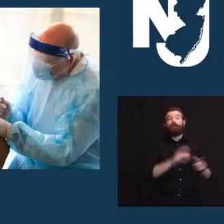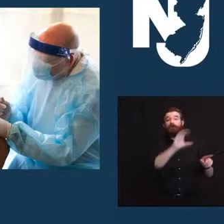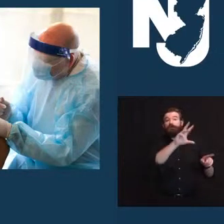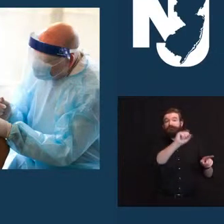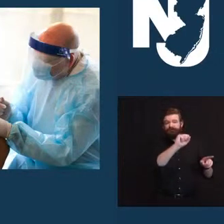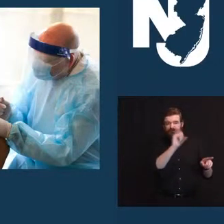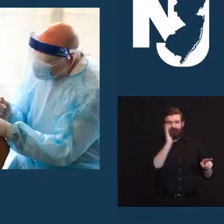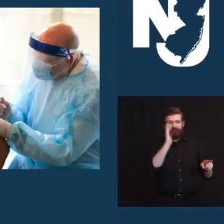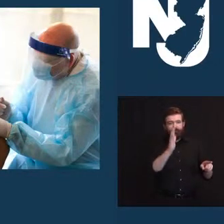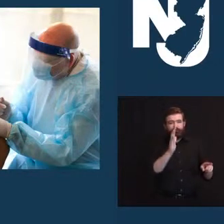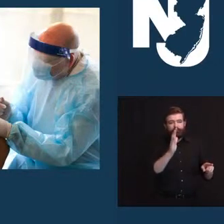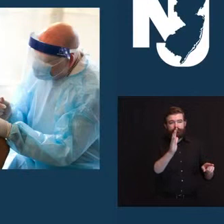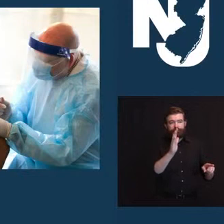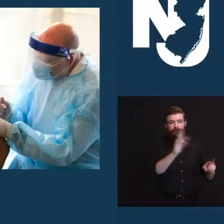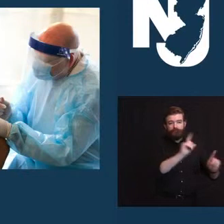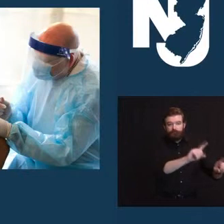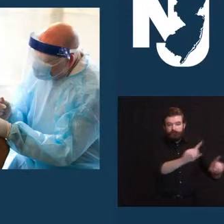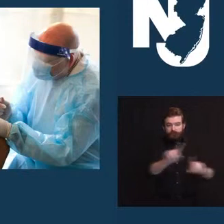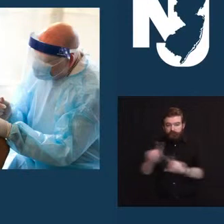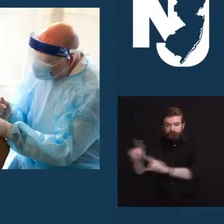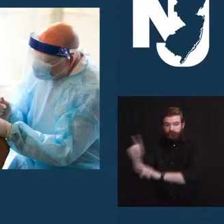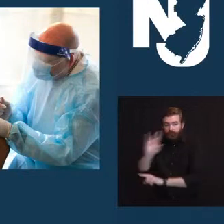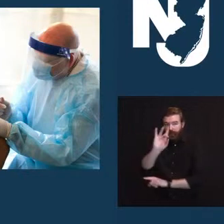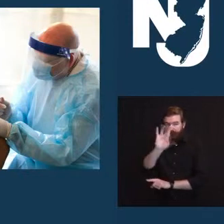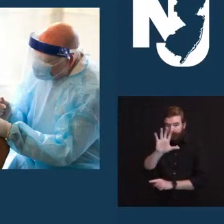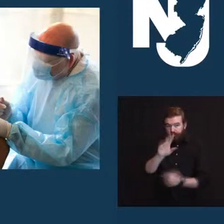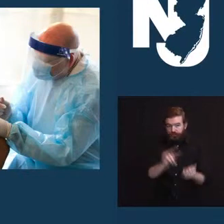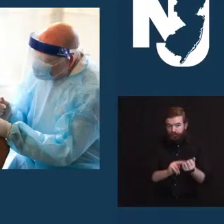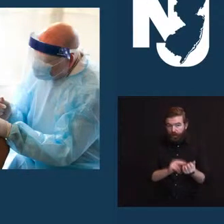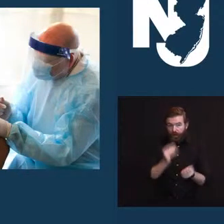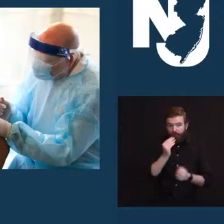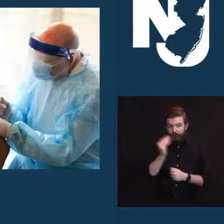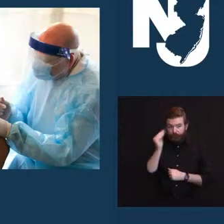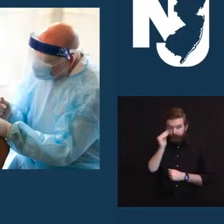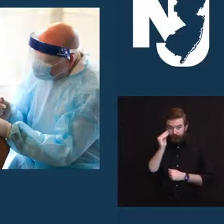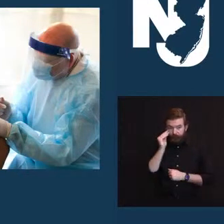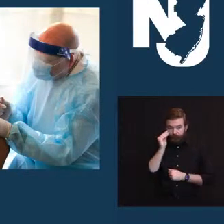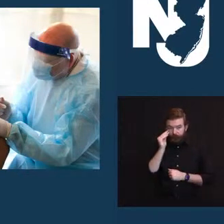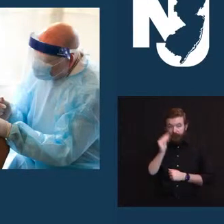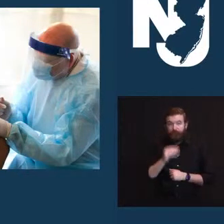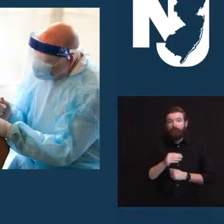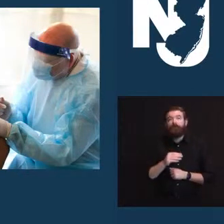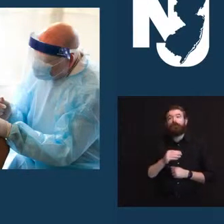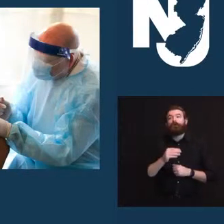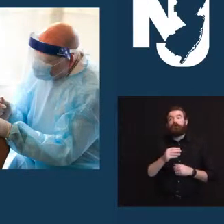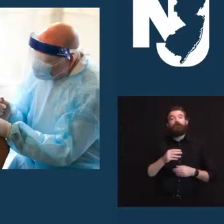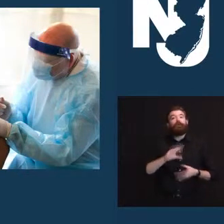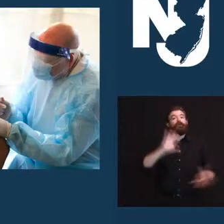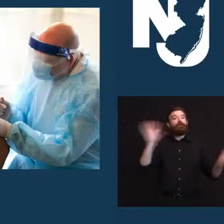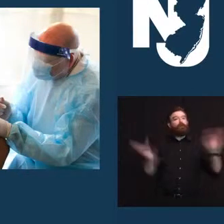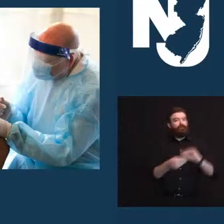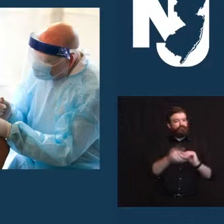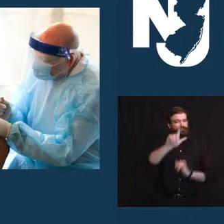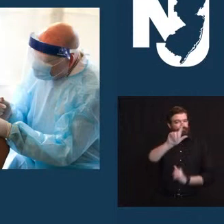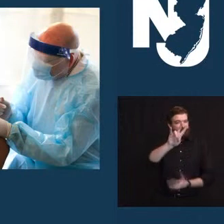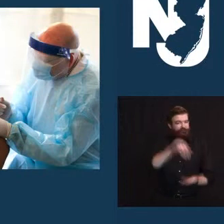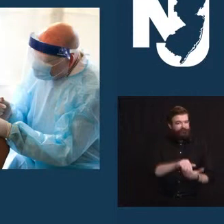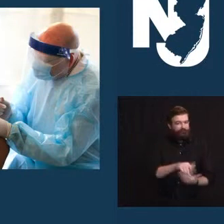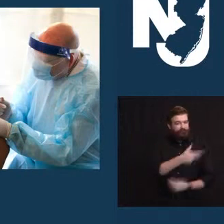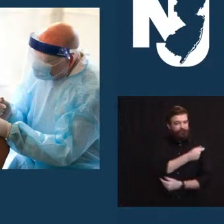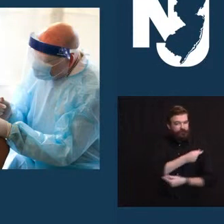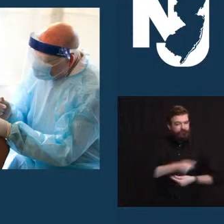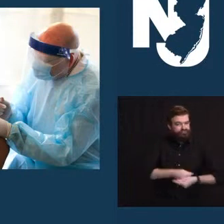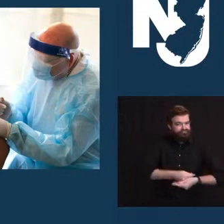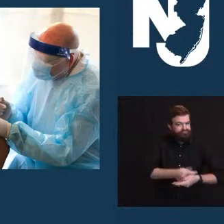centers and provided more than 27,600 vaccinations. Judy and her team are currently working as well